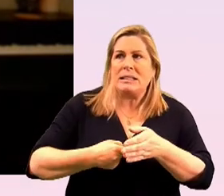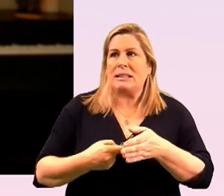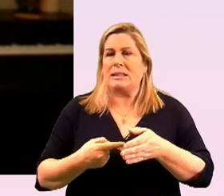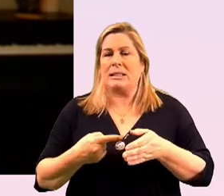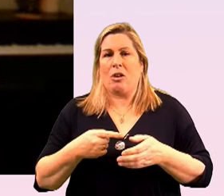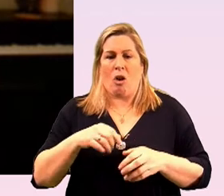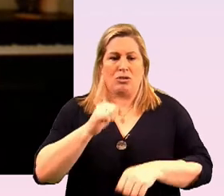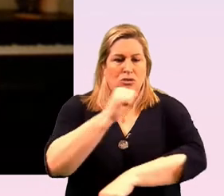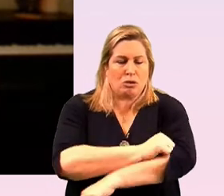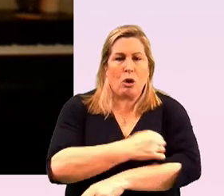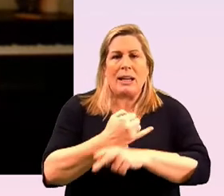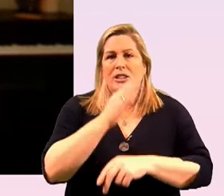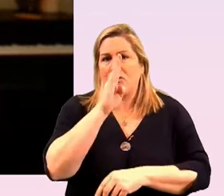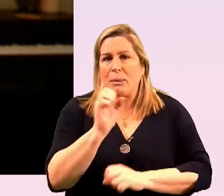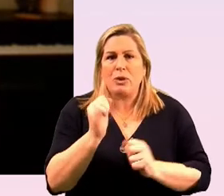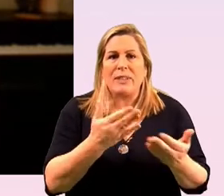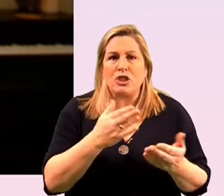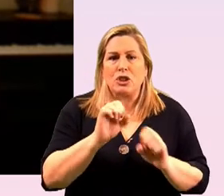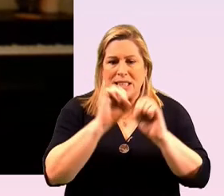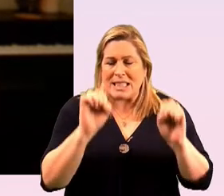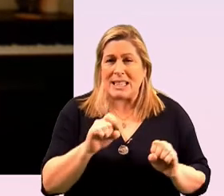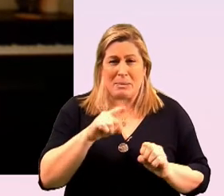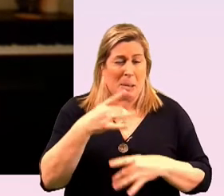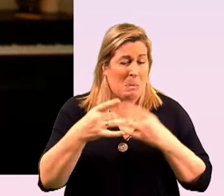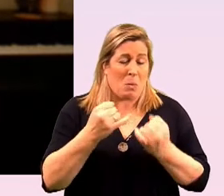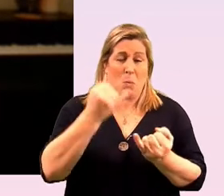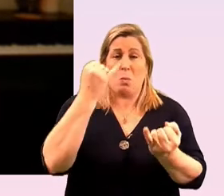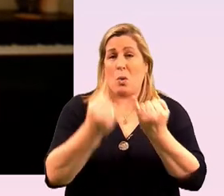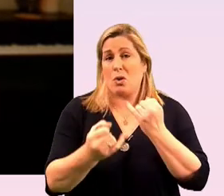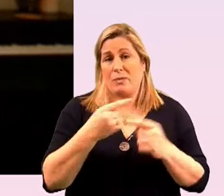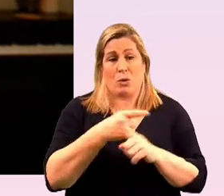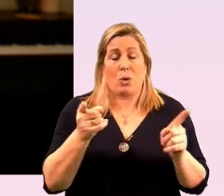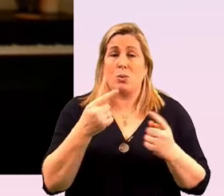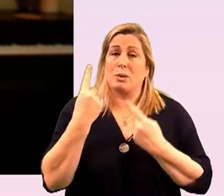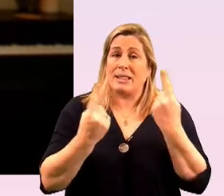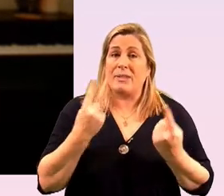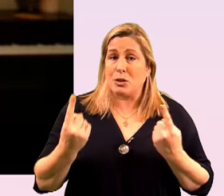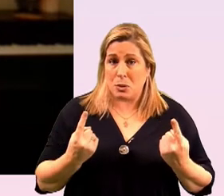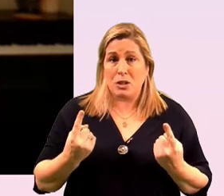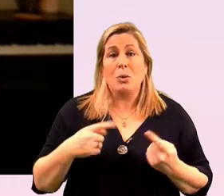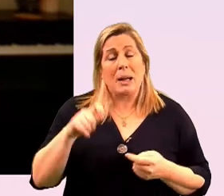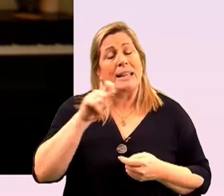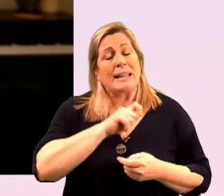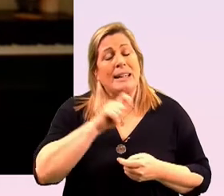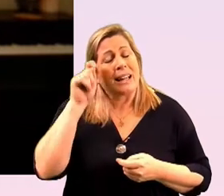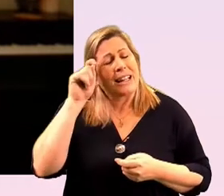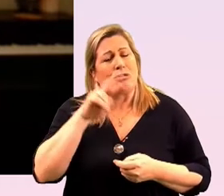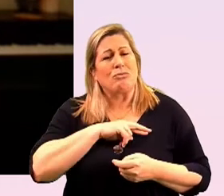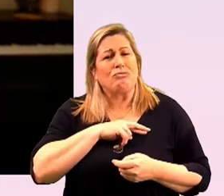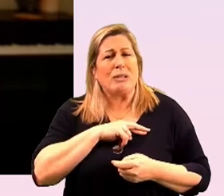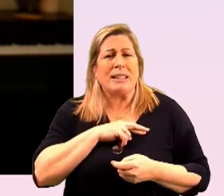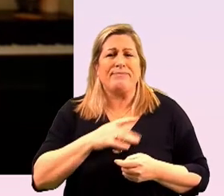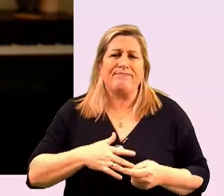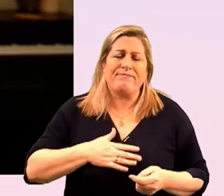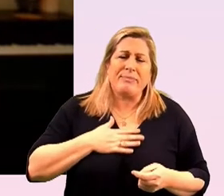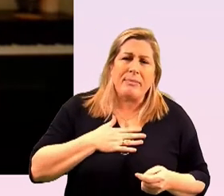provision system those that compounds the issues for those individuals so i think there's a a real sense of um i